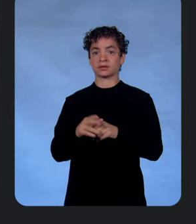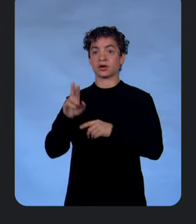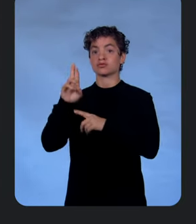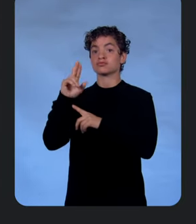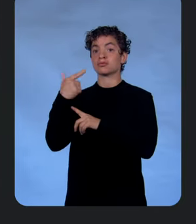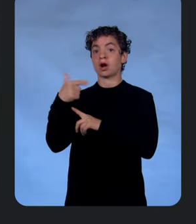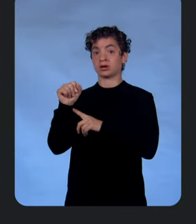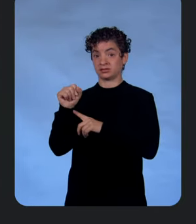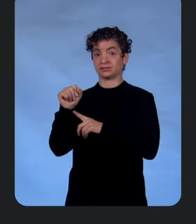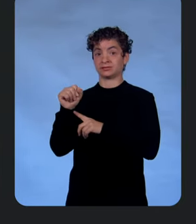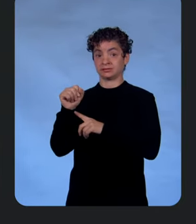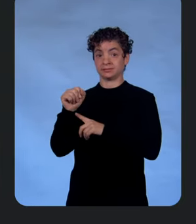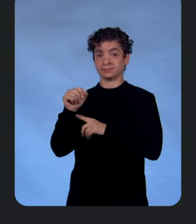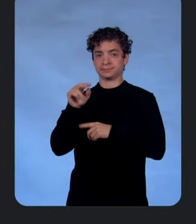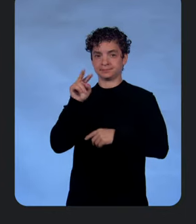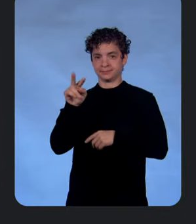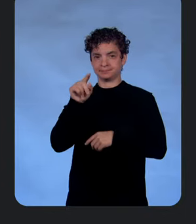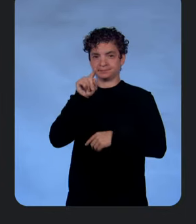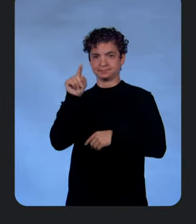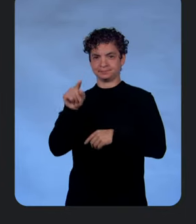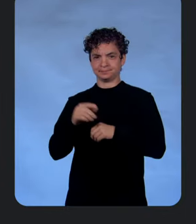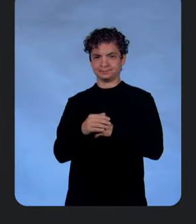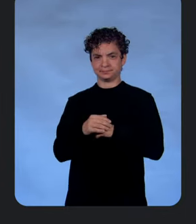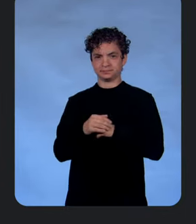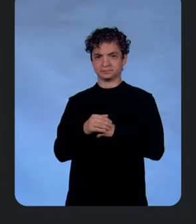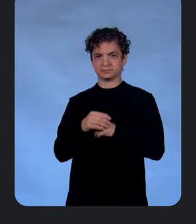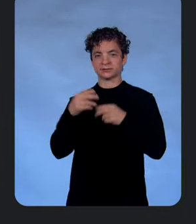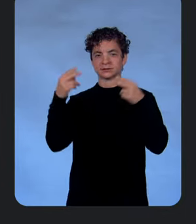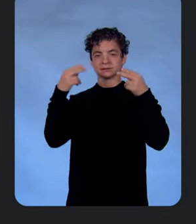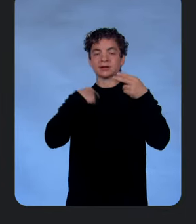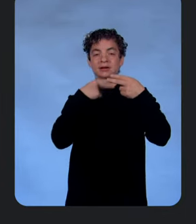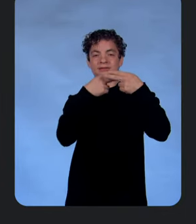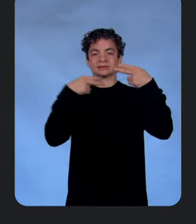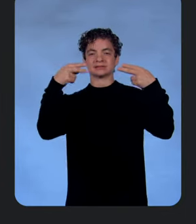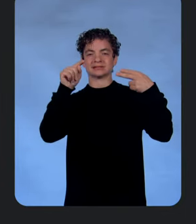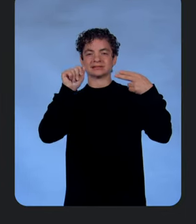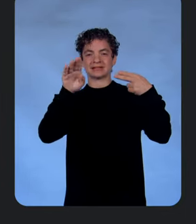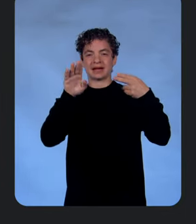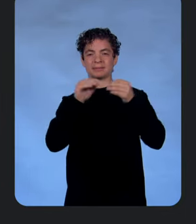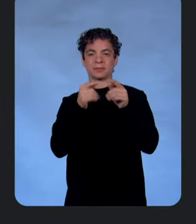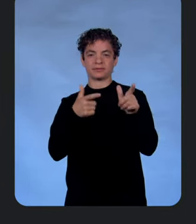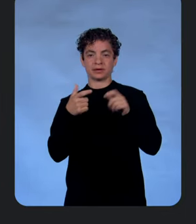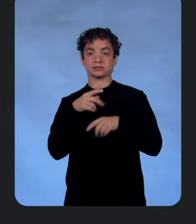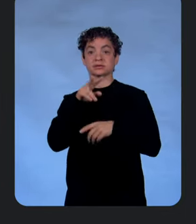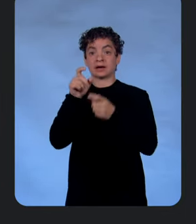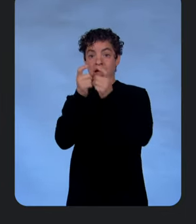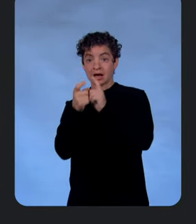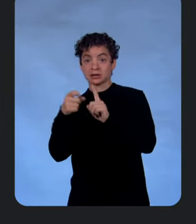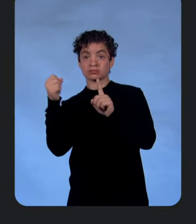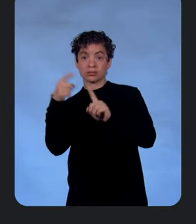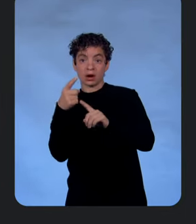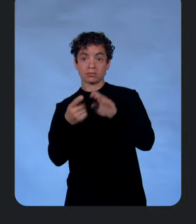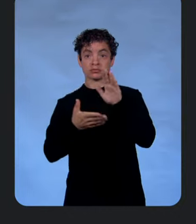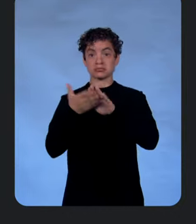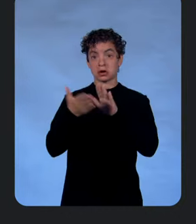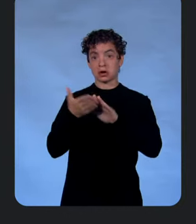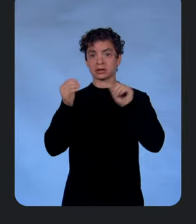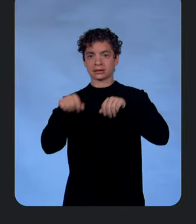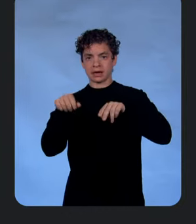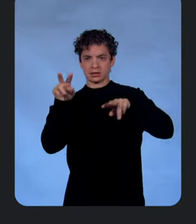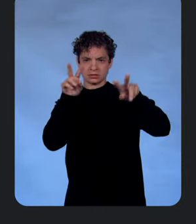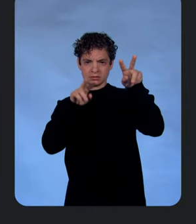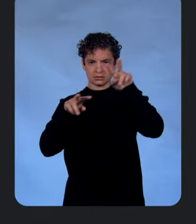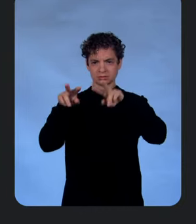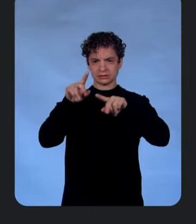just going to switch tabs to speed things up a little bit. So here you can see you can edit your prompt, you can run it, you can see all of the parameters on the side.